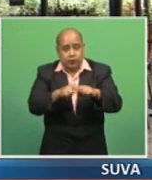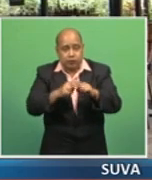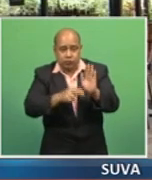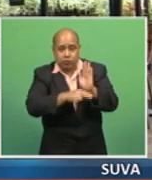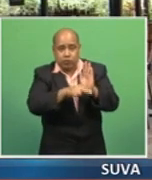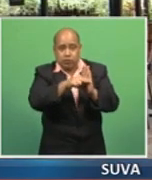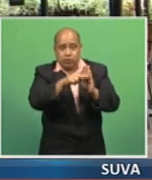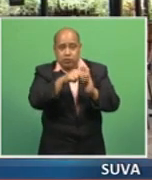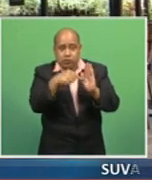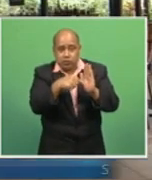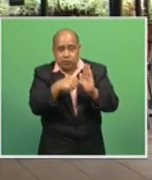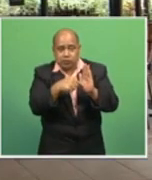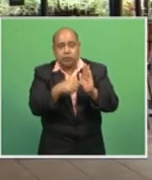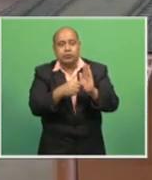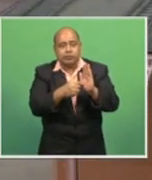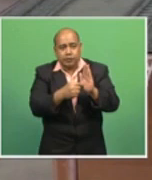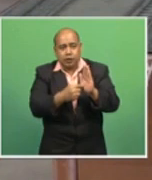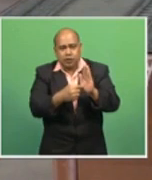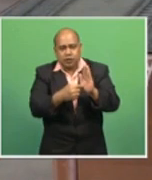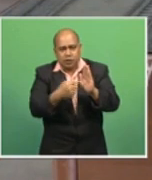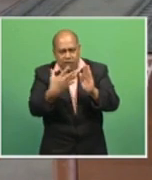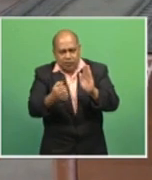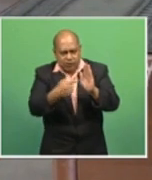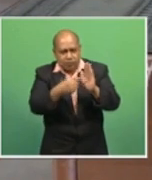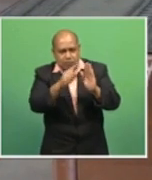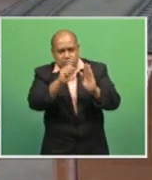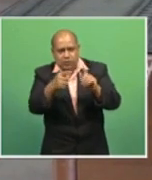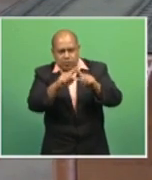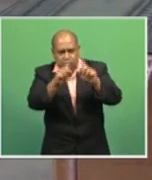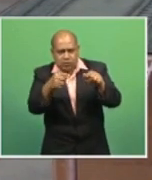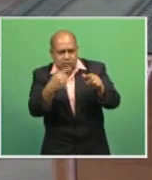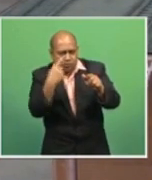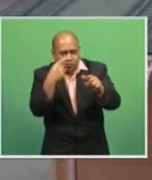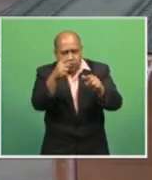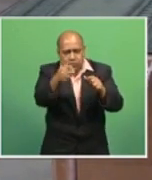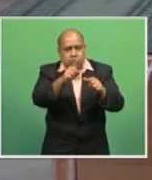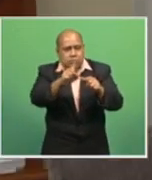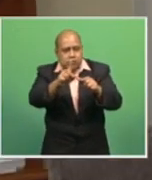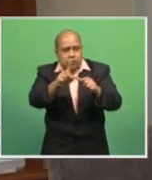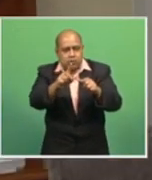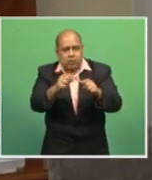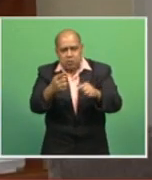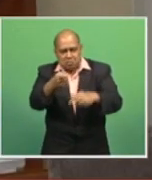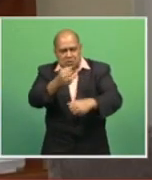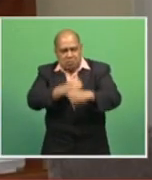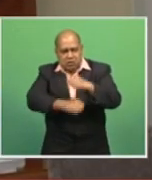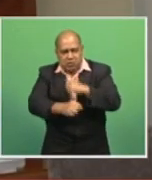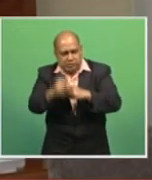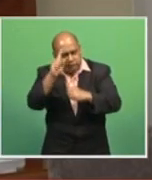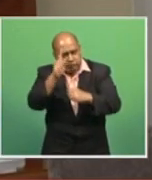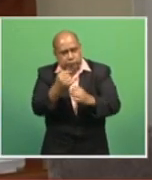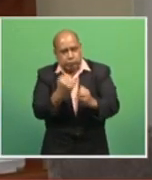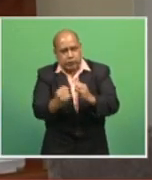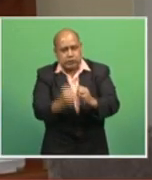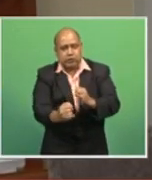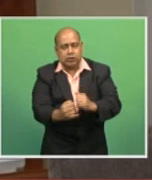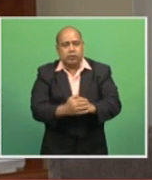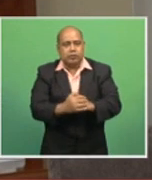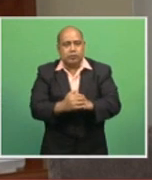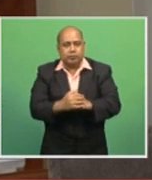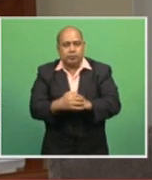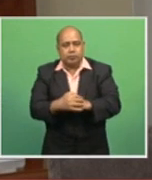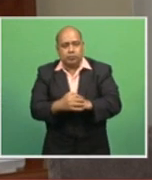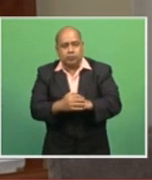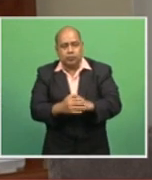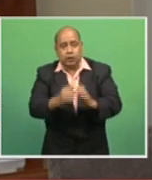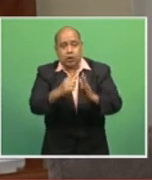painted a bleak picture of the industry, expecting things only to get worse. Last year, from January to June,